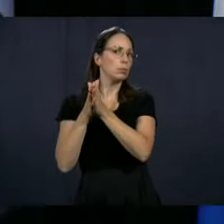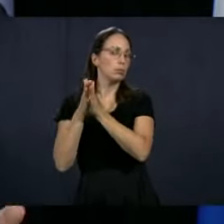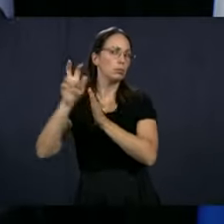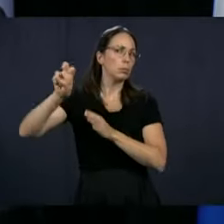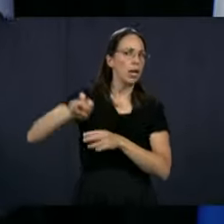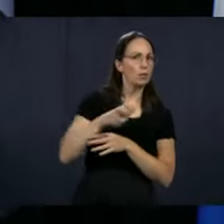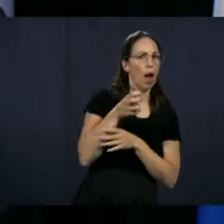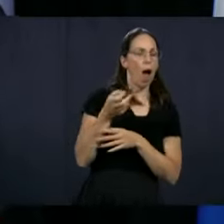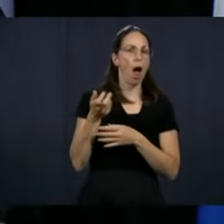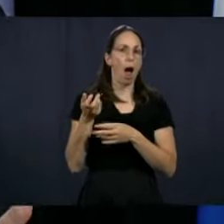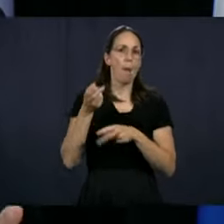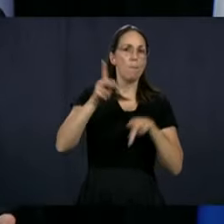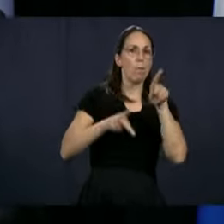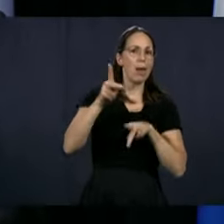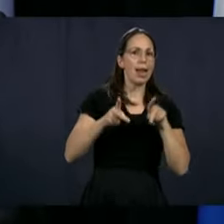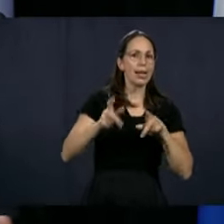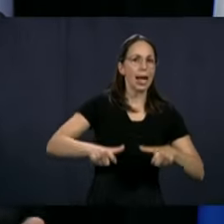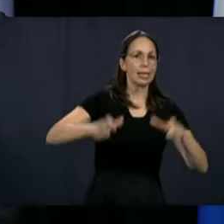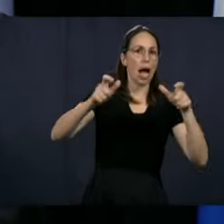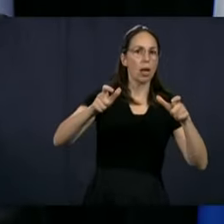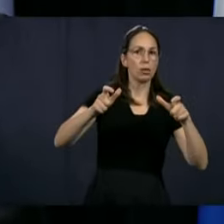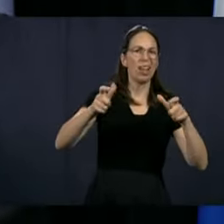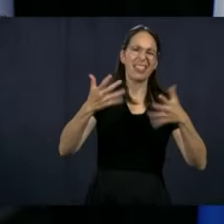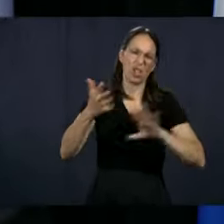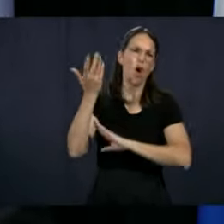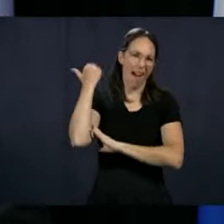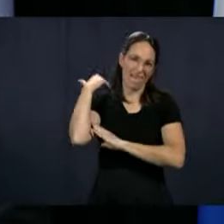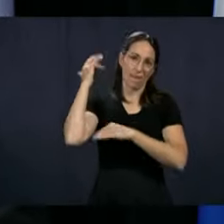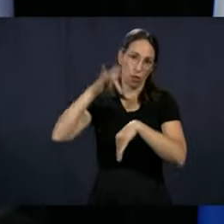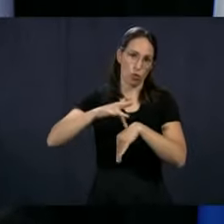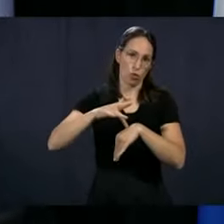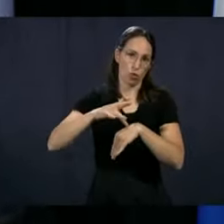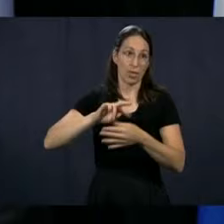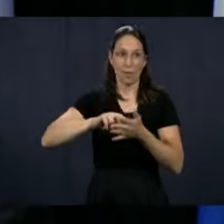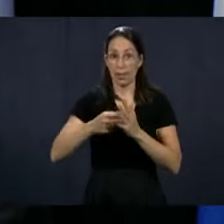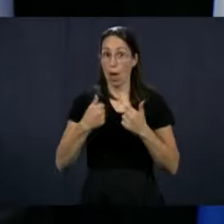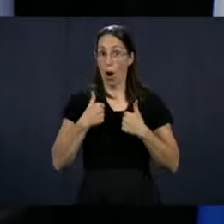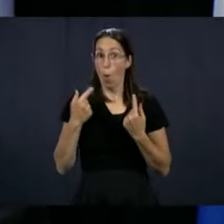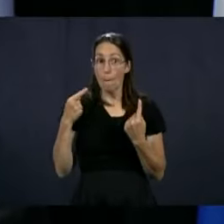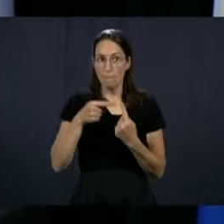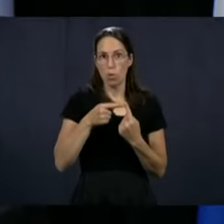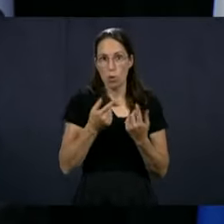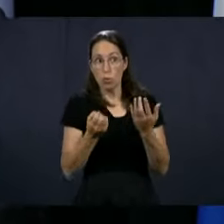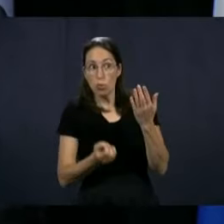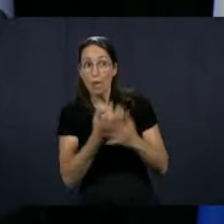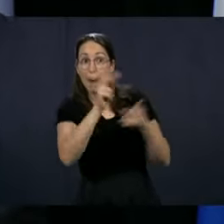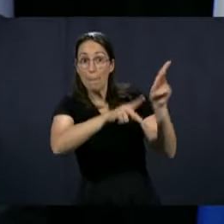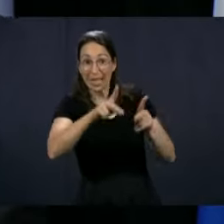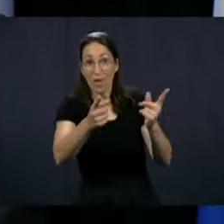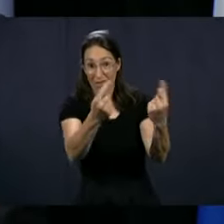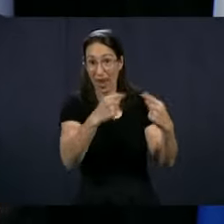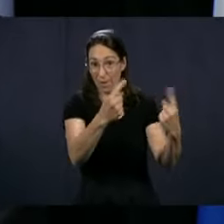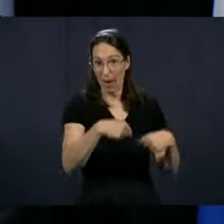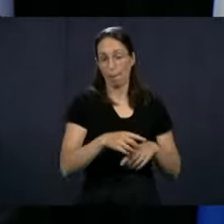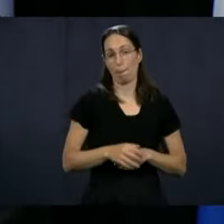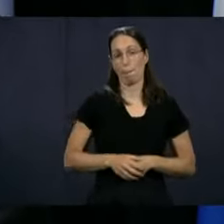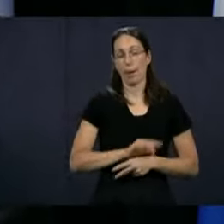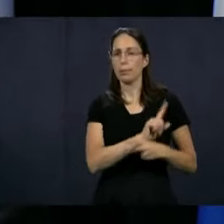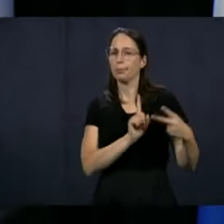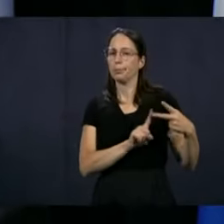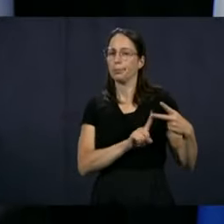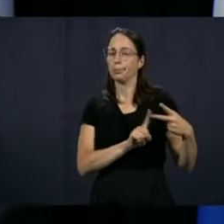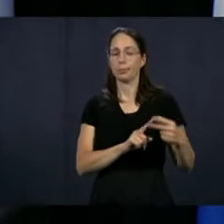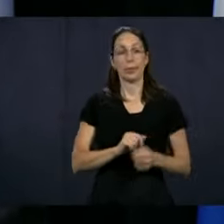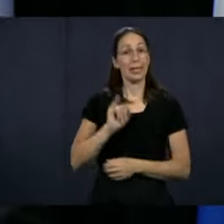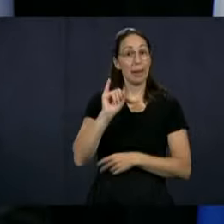in transferring to the public, well, in most cases, they had already done so. We're talking here about new people. As far